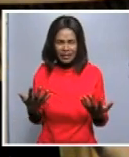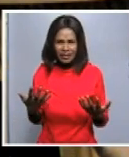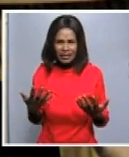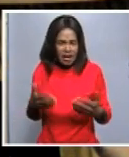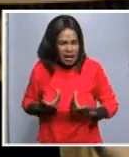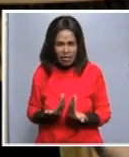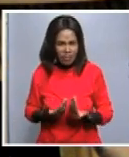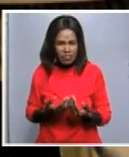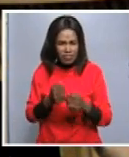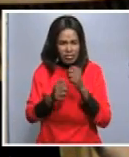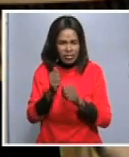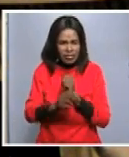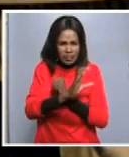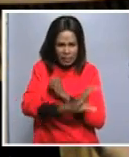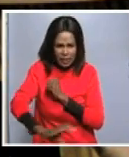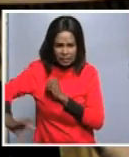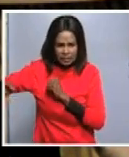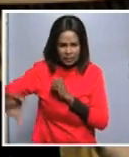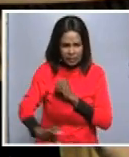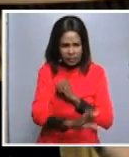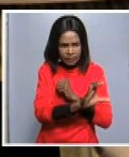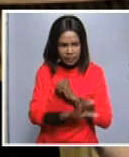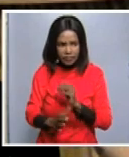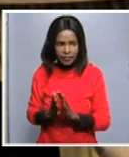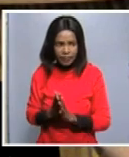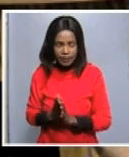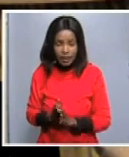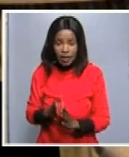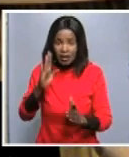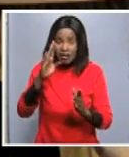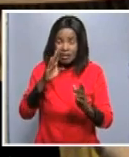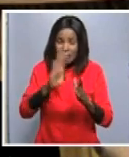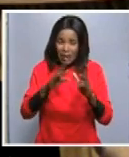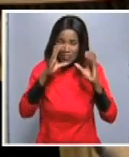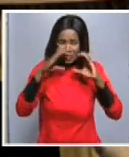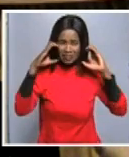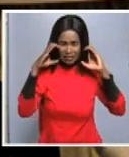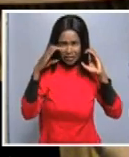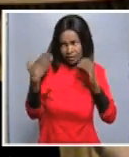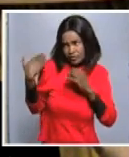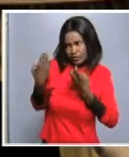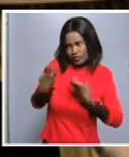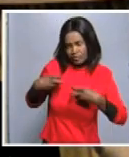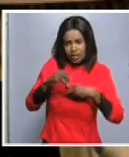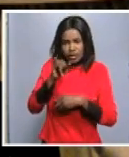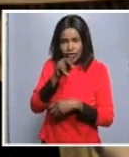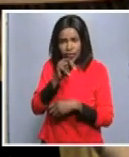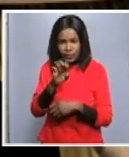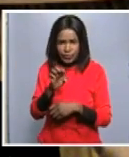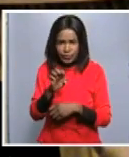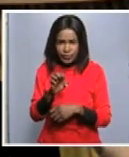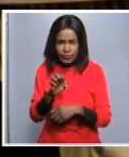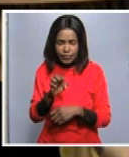mozambique our heads of state at an extraordinary summit in june agreed that we should have a